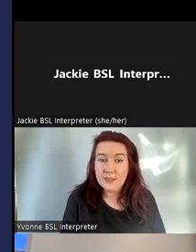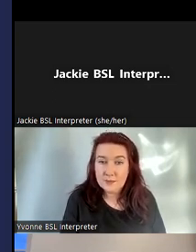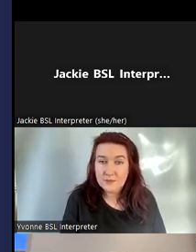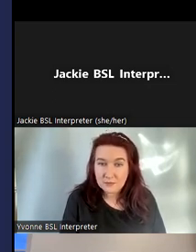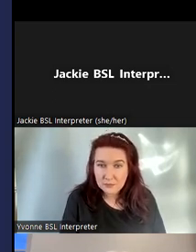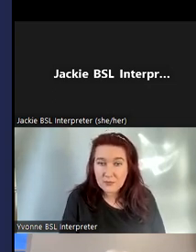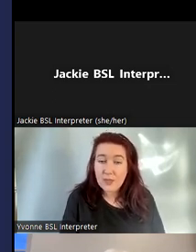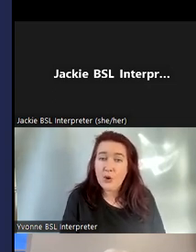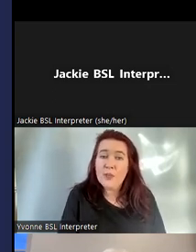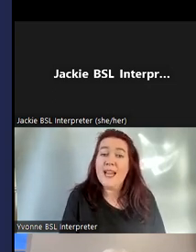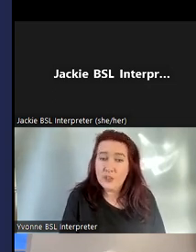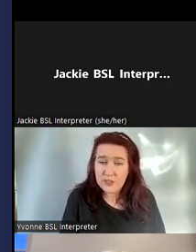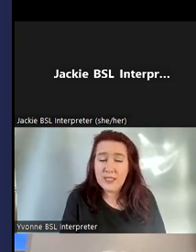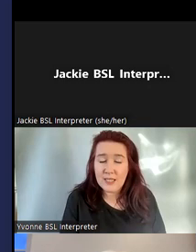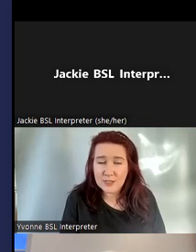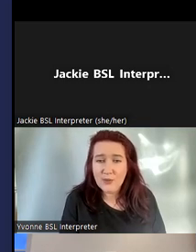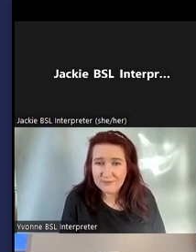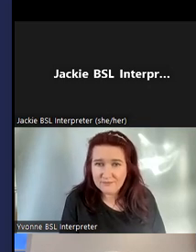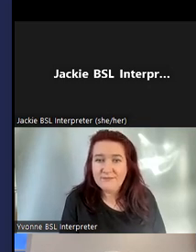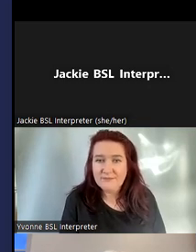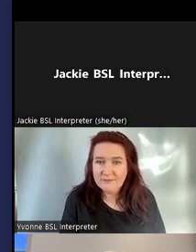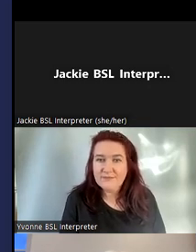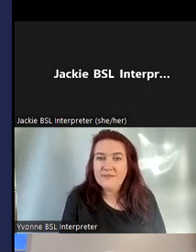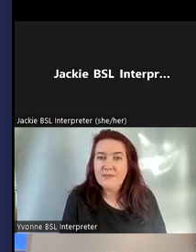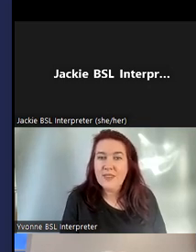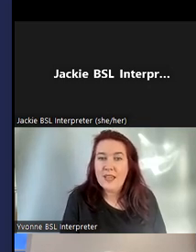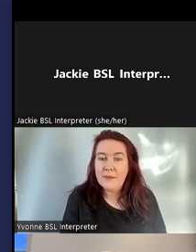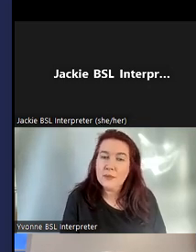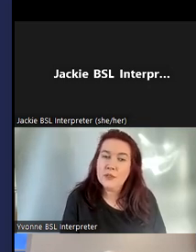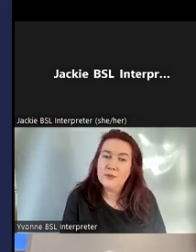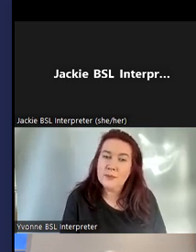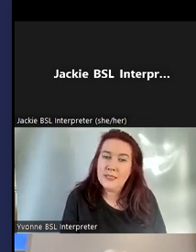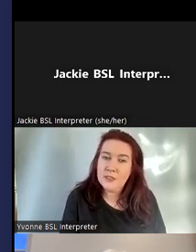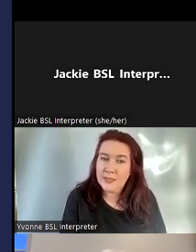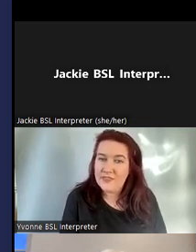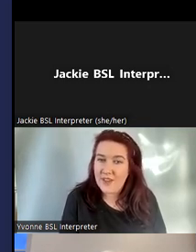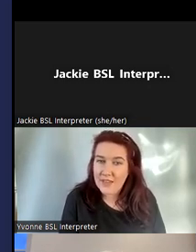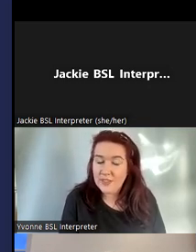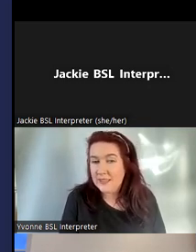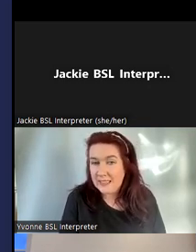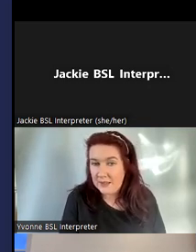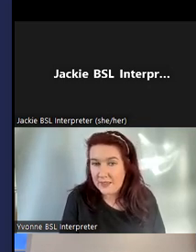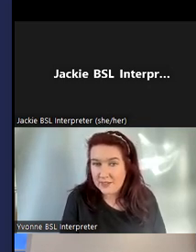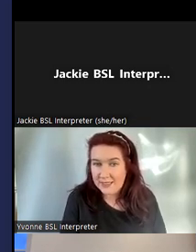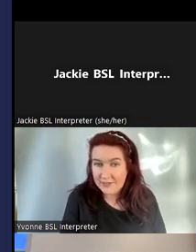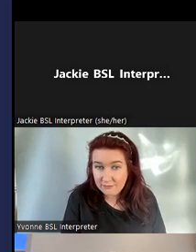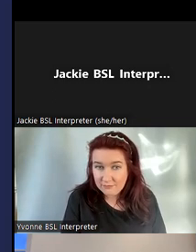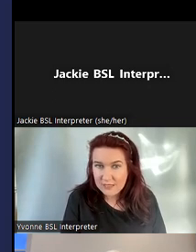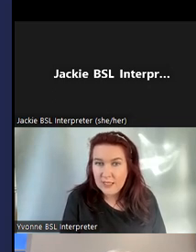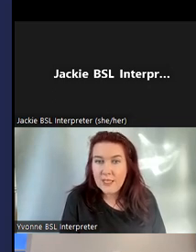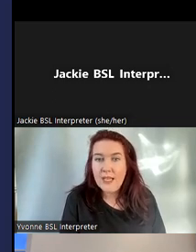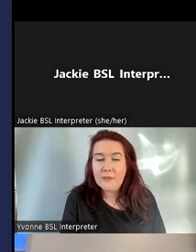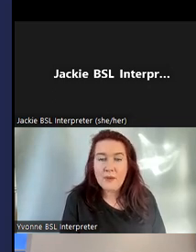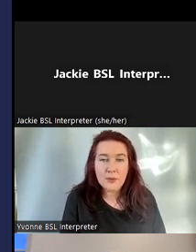these on Buchanan Street in Glasgow and that was sold from 1925 until 1937